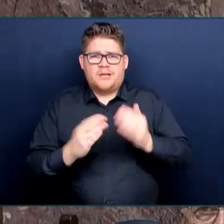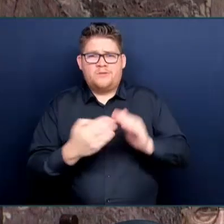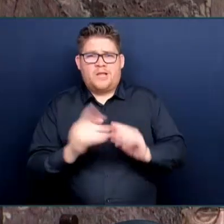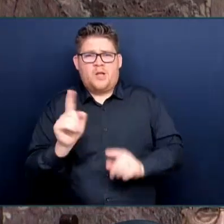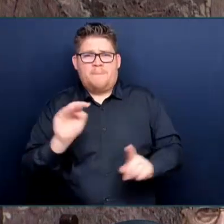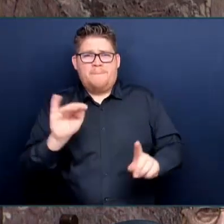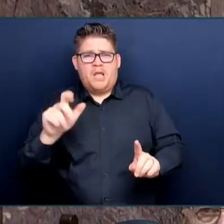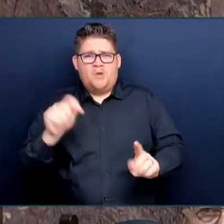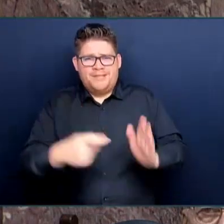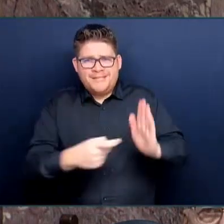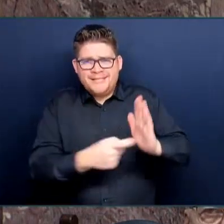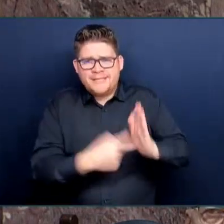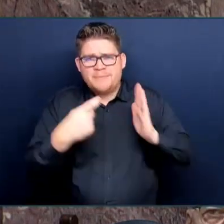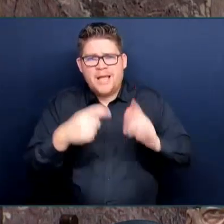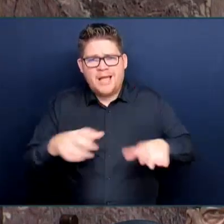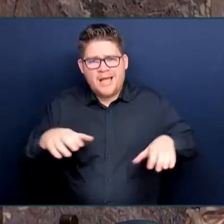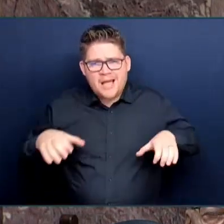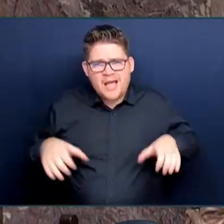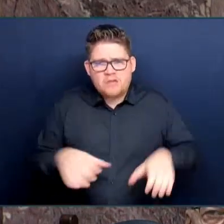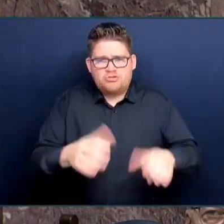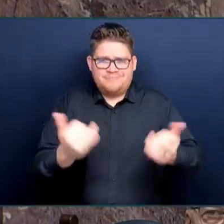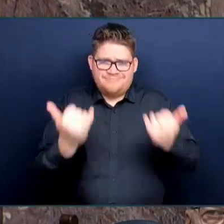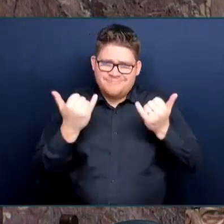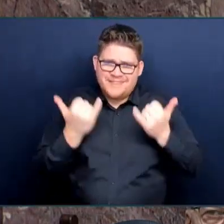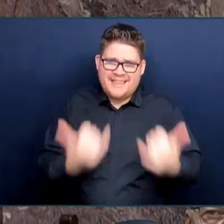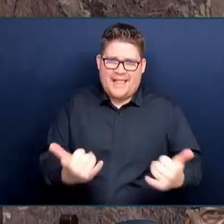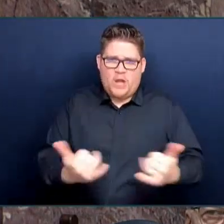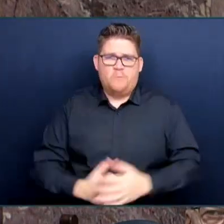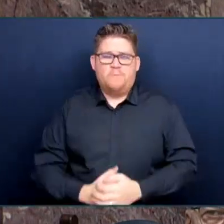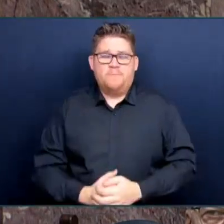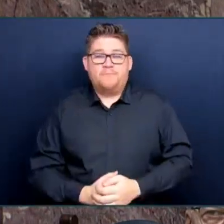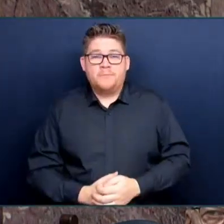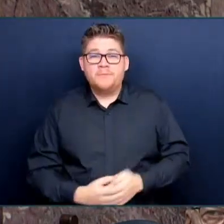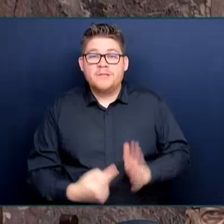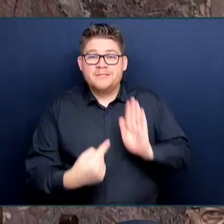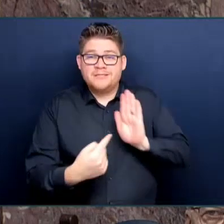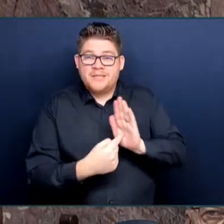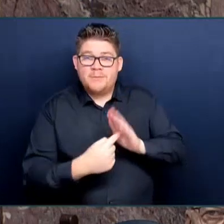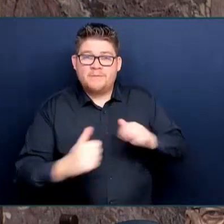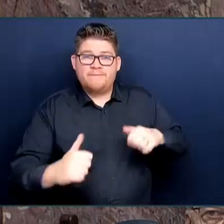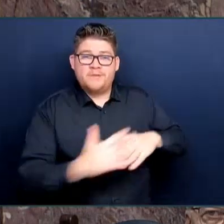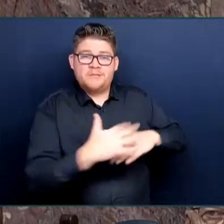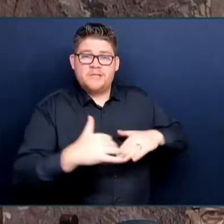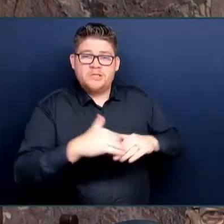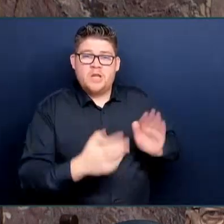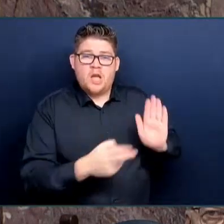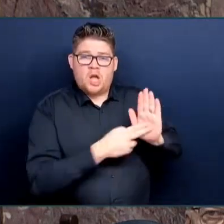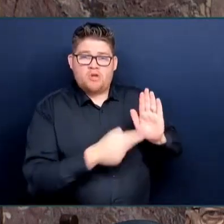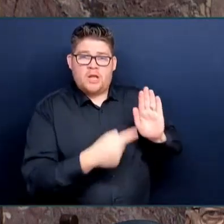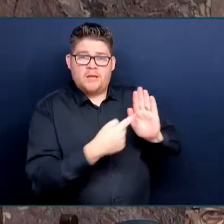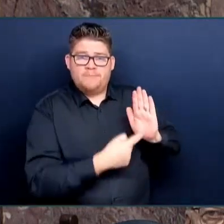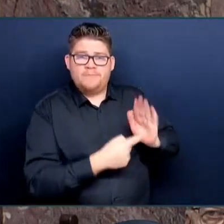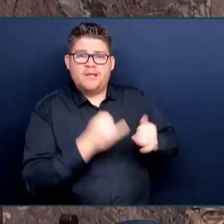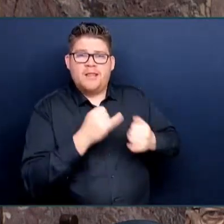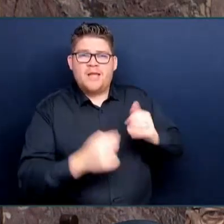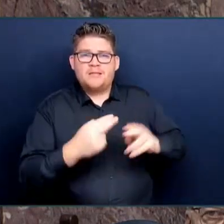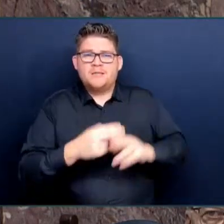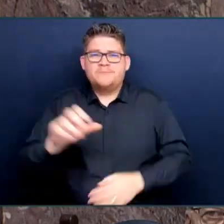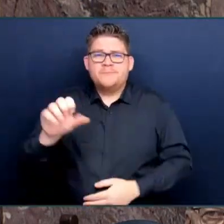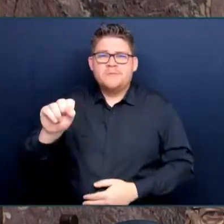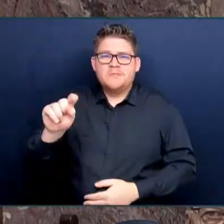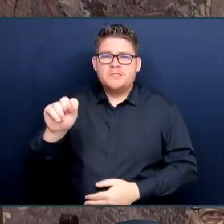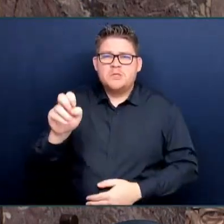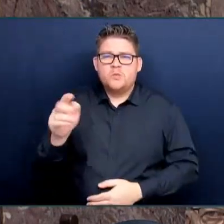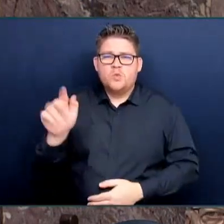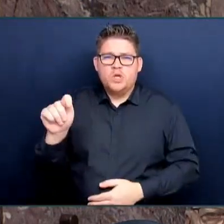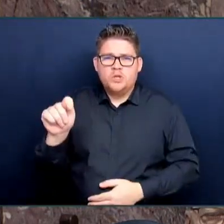is a First Nations logging contractor and is just one of many that wants to get back to work. Under this NDP government, however,